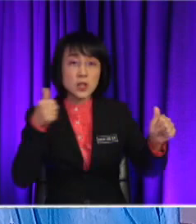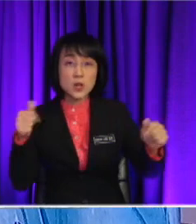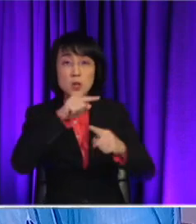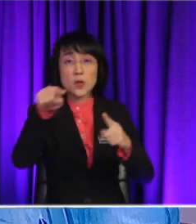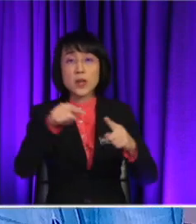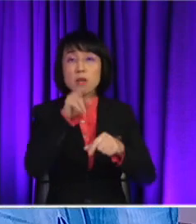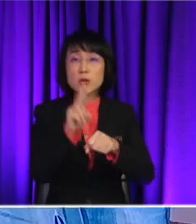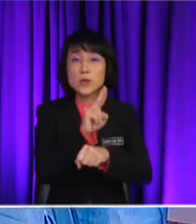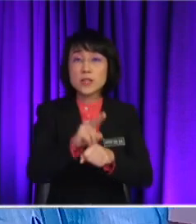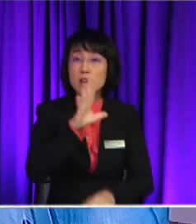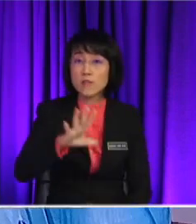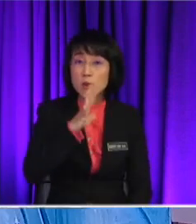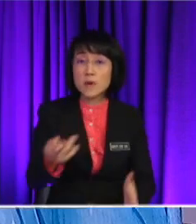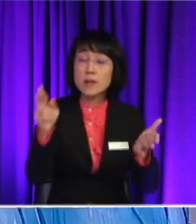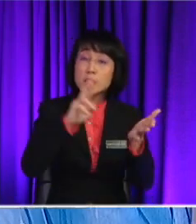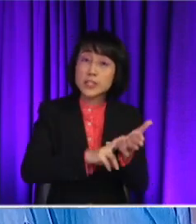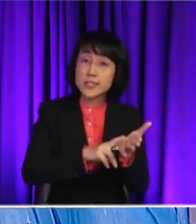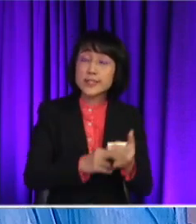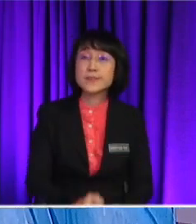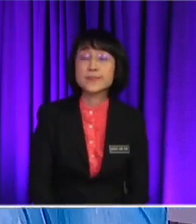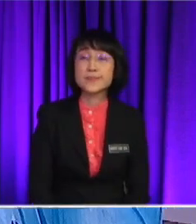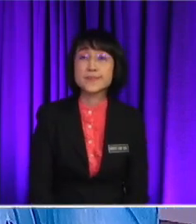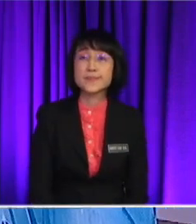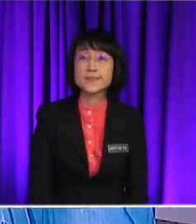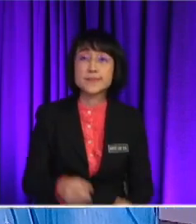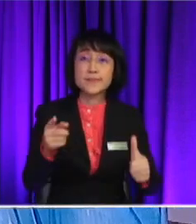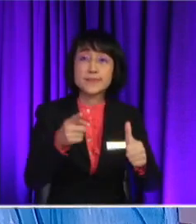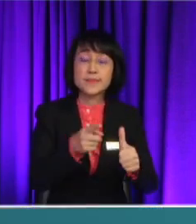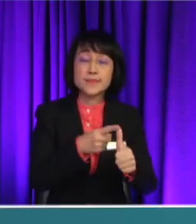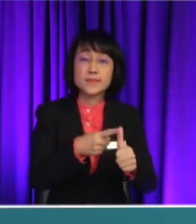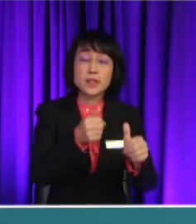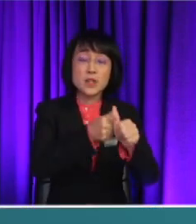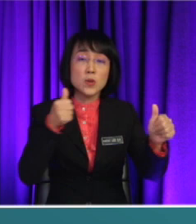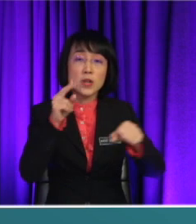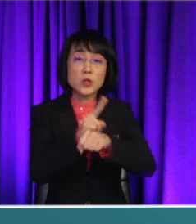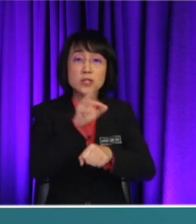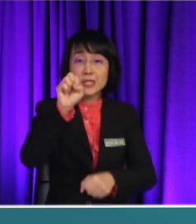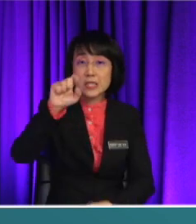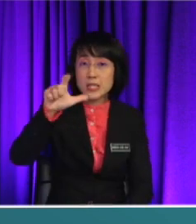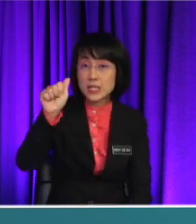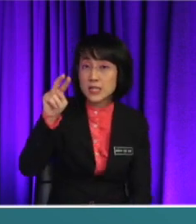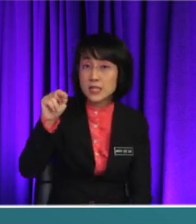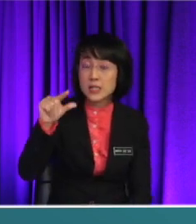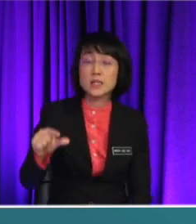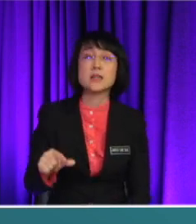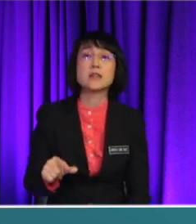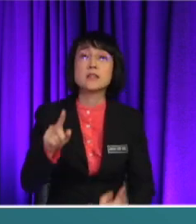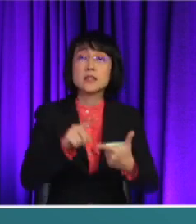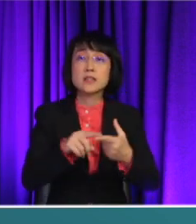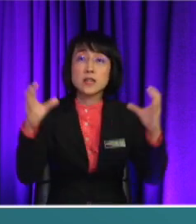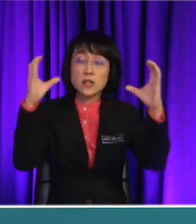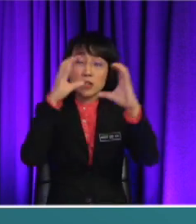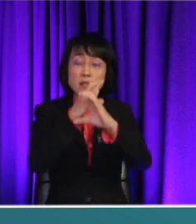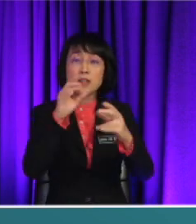registers So first, you should avoid using slang The second one is contraction The third one is